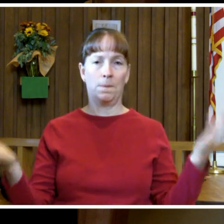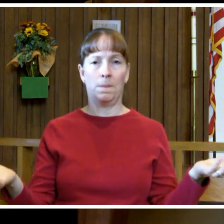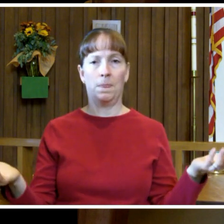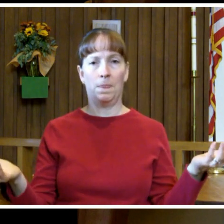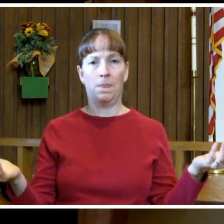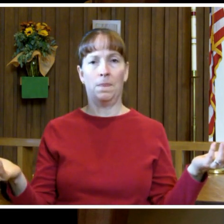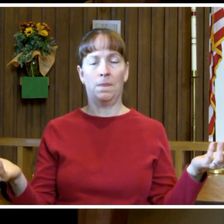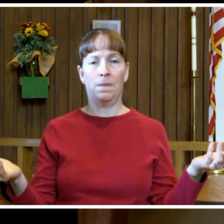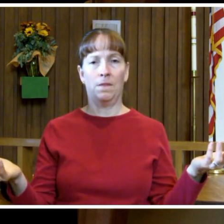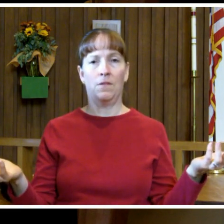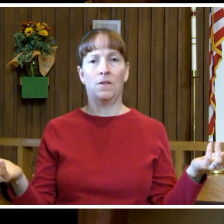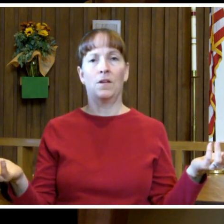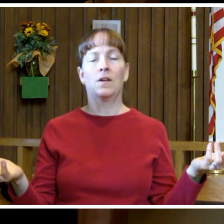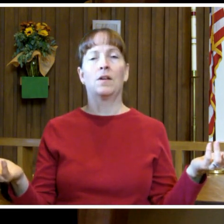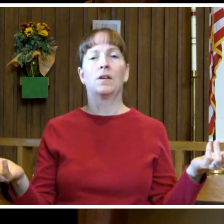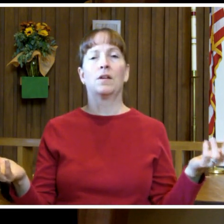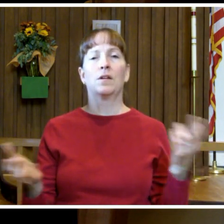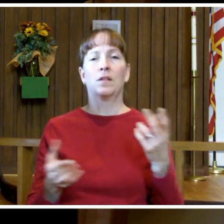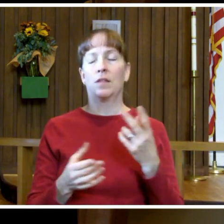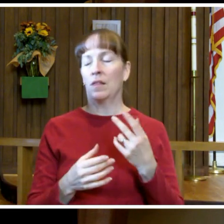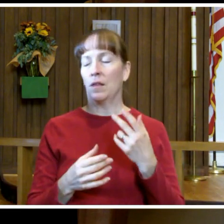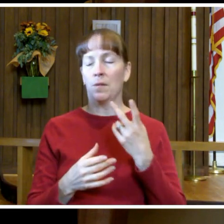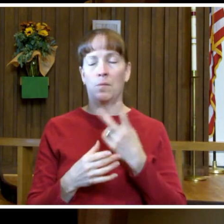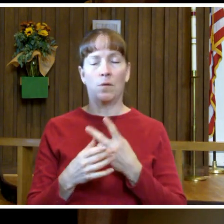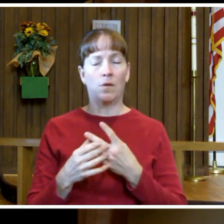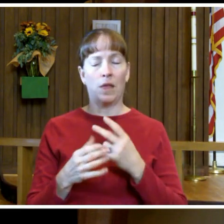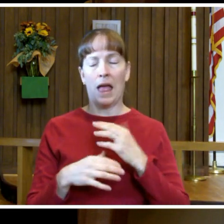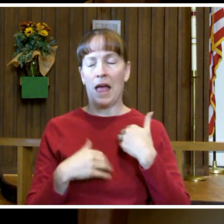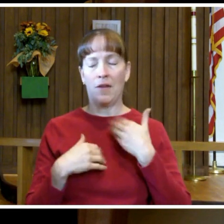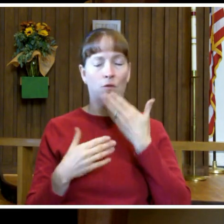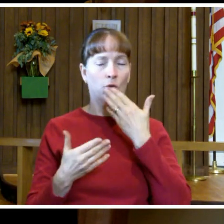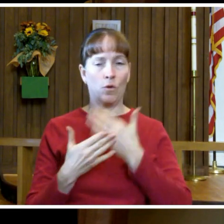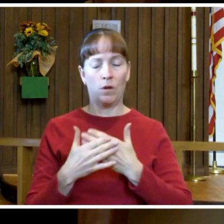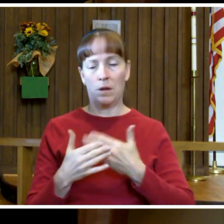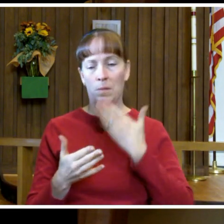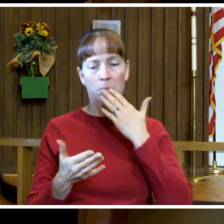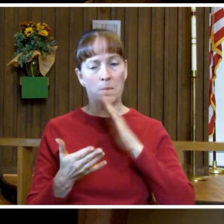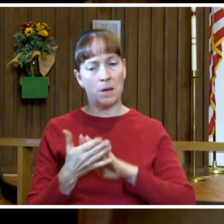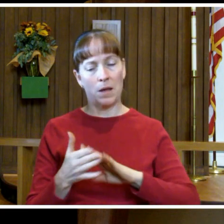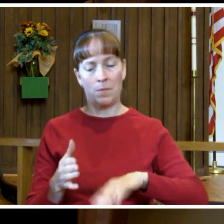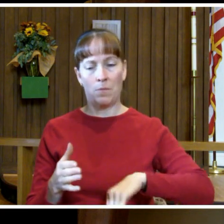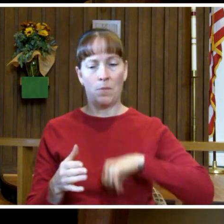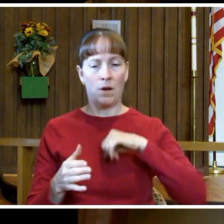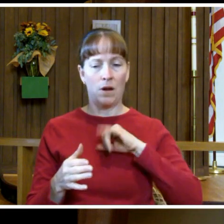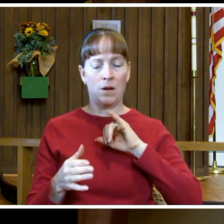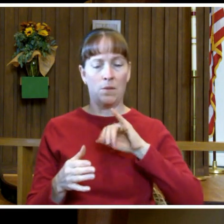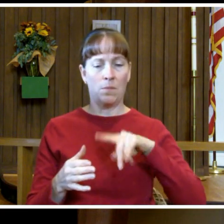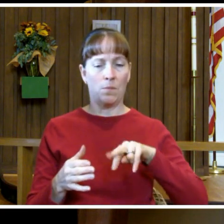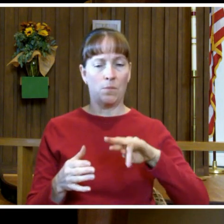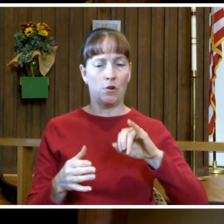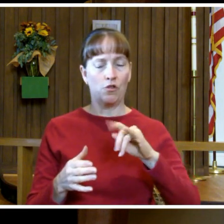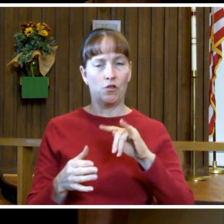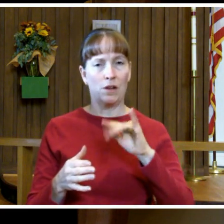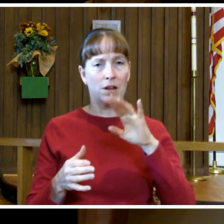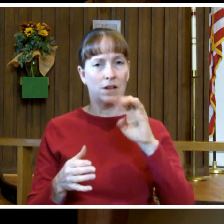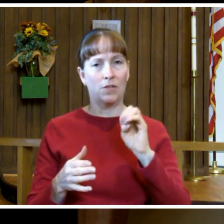Human beings have good and bad, pride and prejudice, joy and despair,